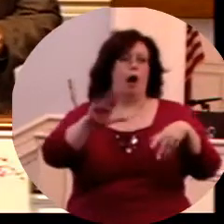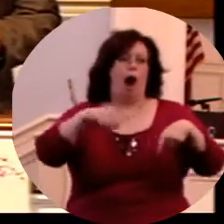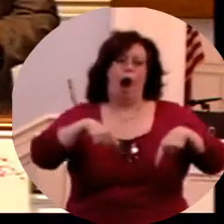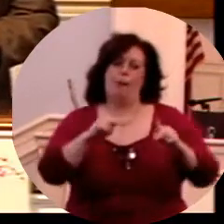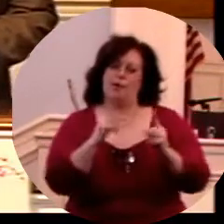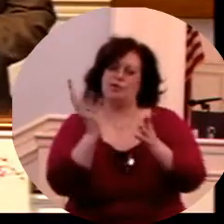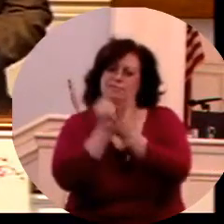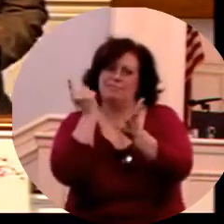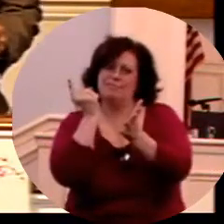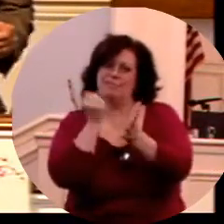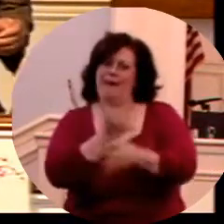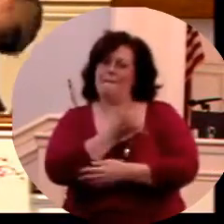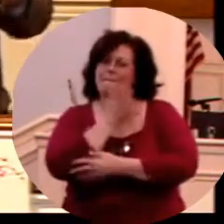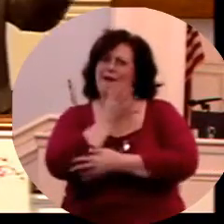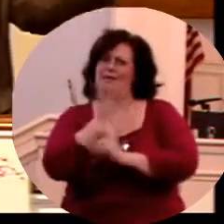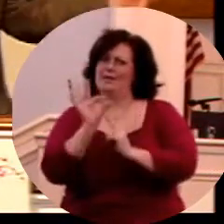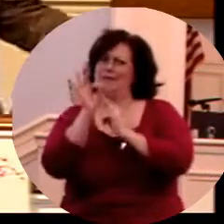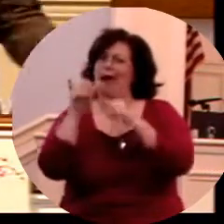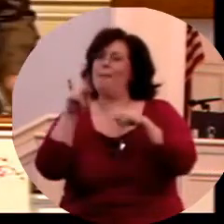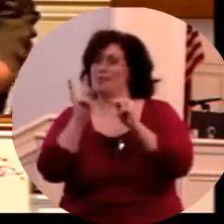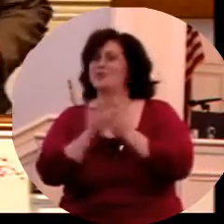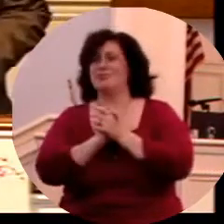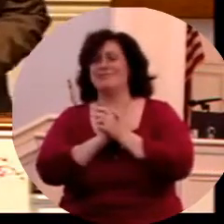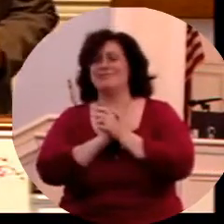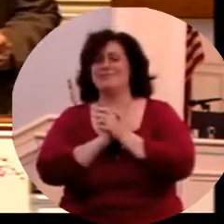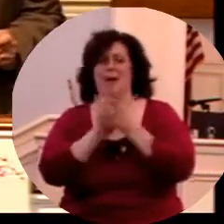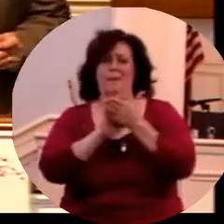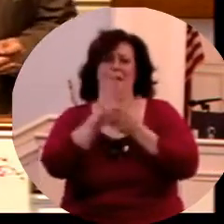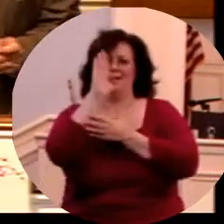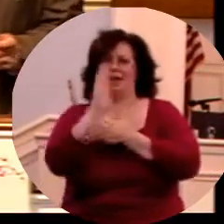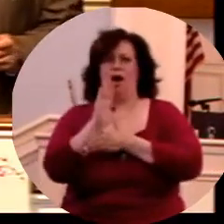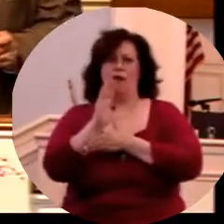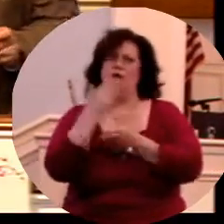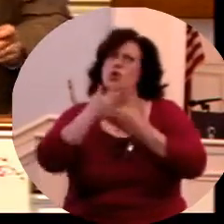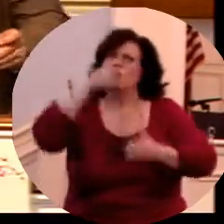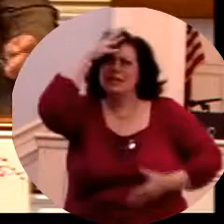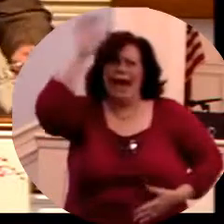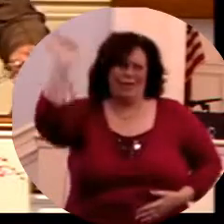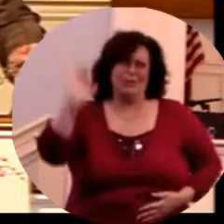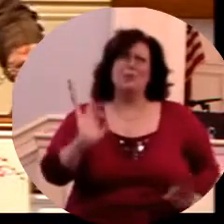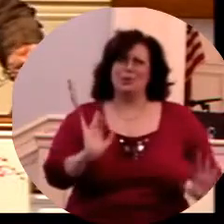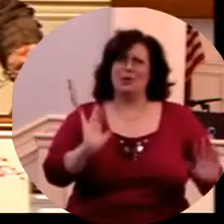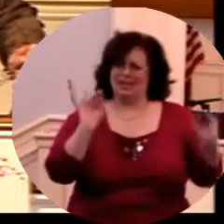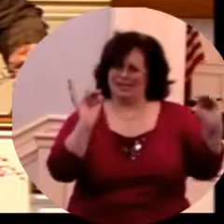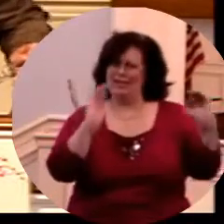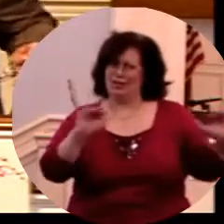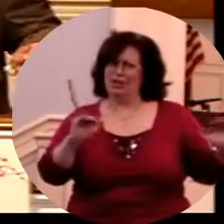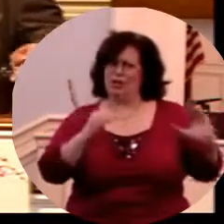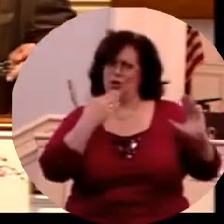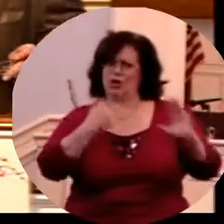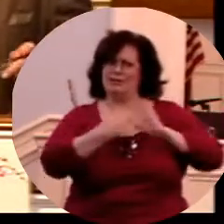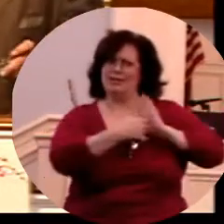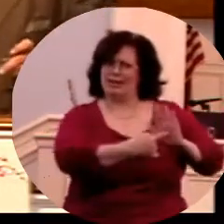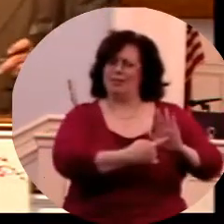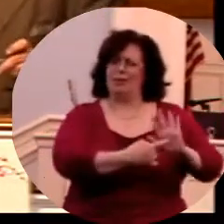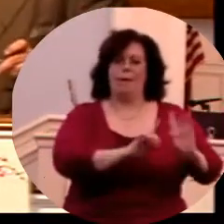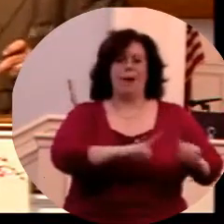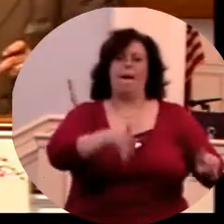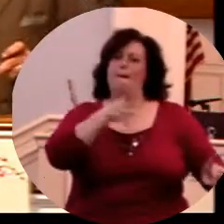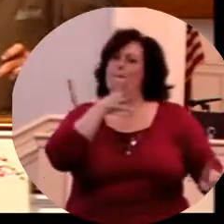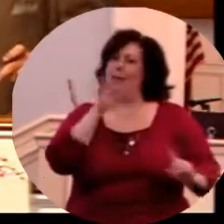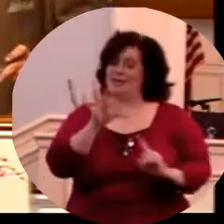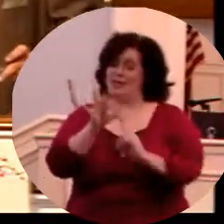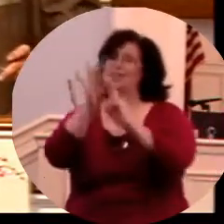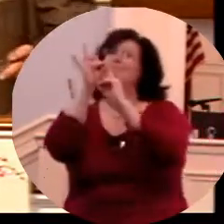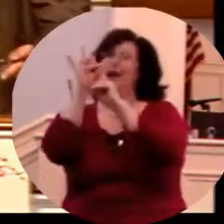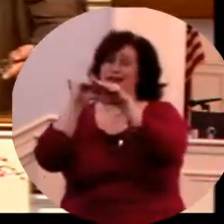You have an opportunity as no one else has in the world. Now, I praise God for godly dads that are teaching your children. haven't set an example, but